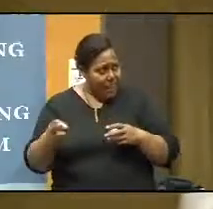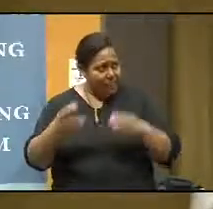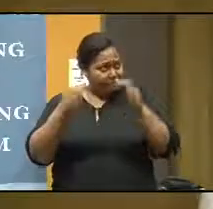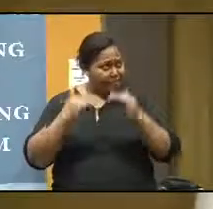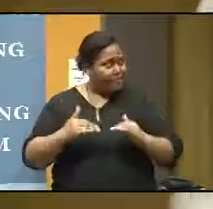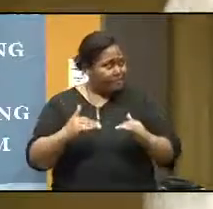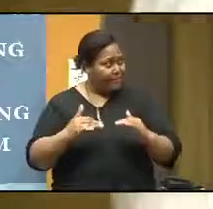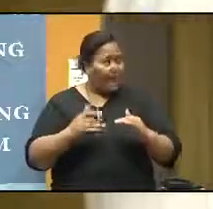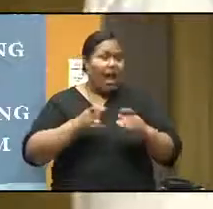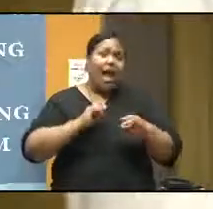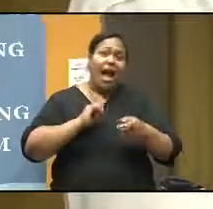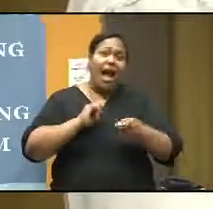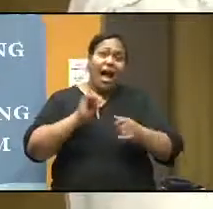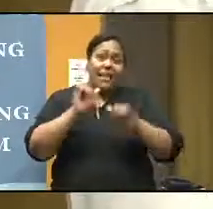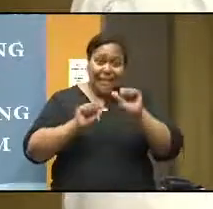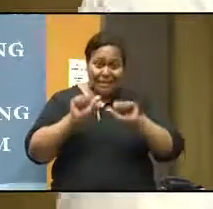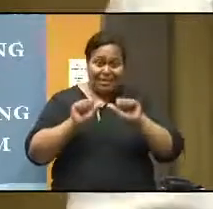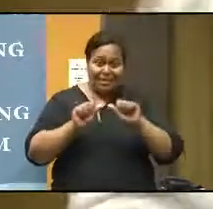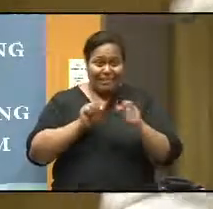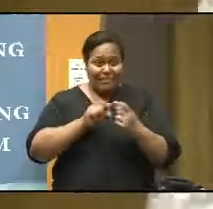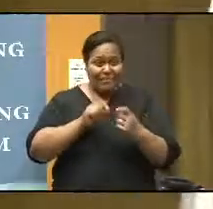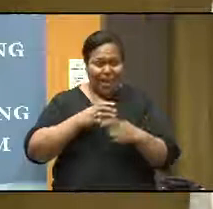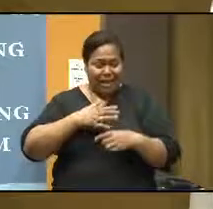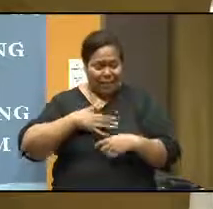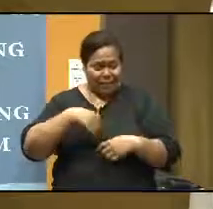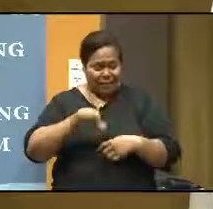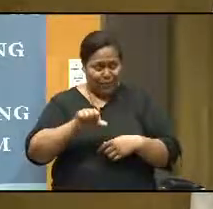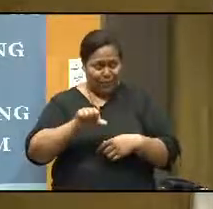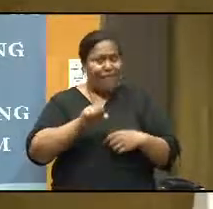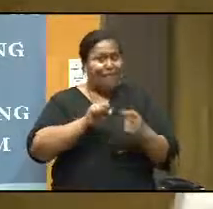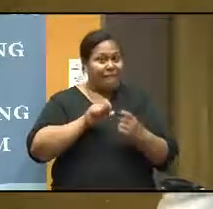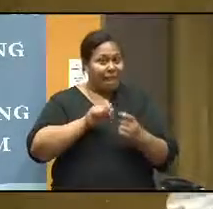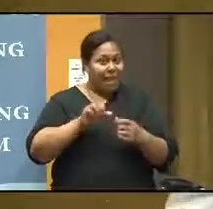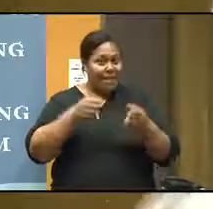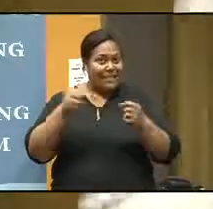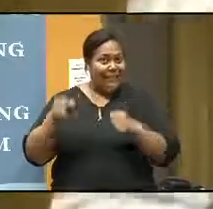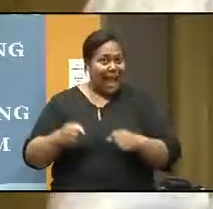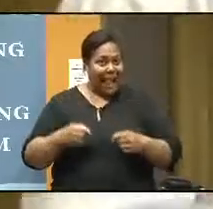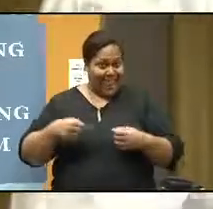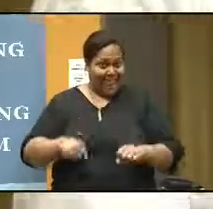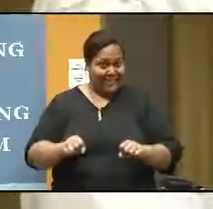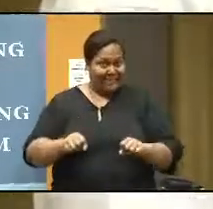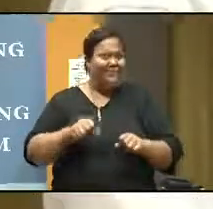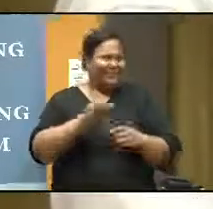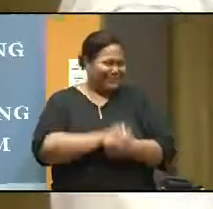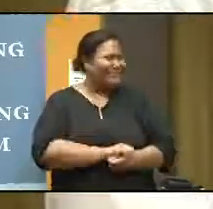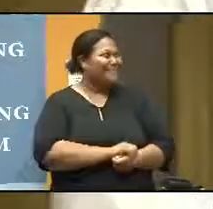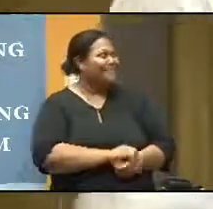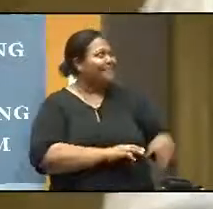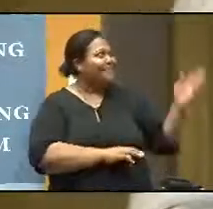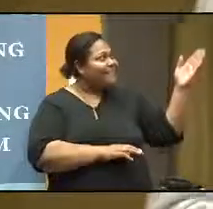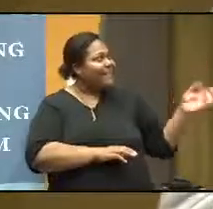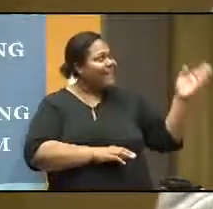use and then the feedbacks I give to my students. The technical terms, before I come to the technical